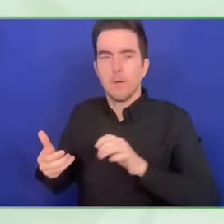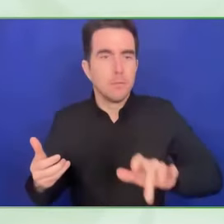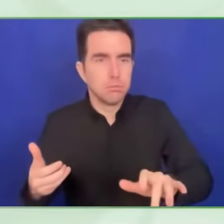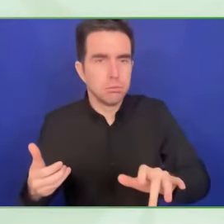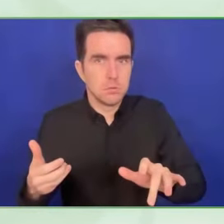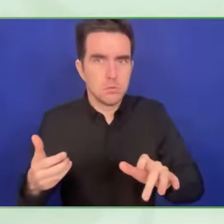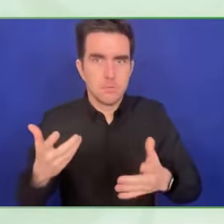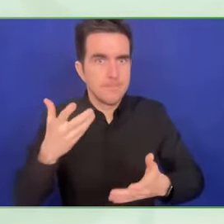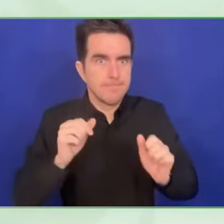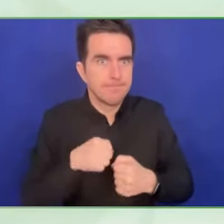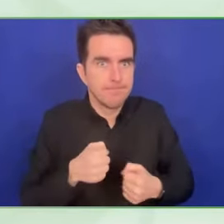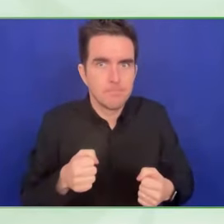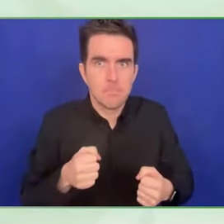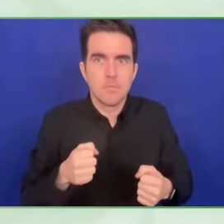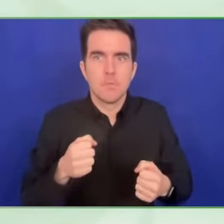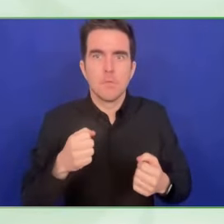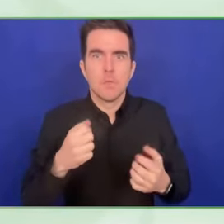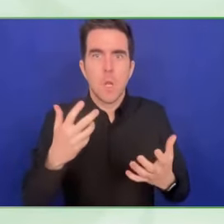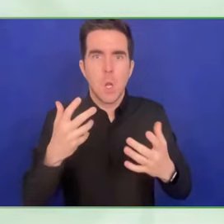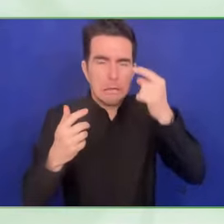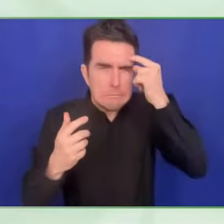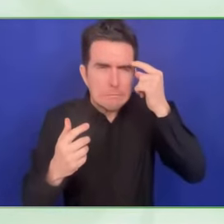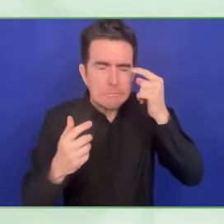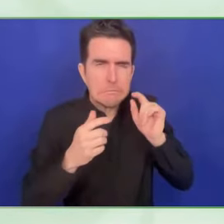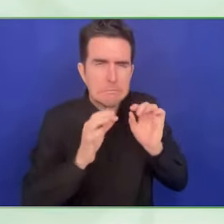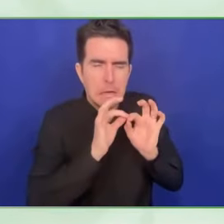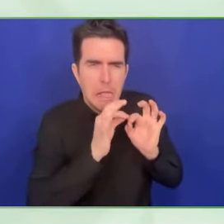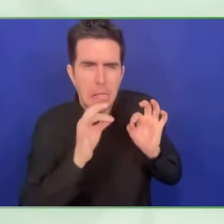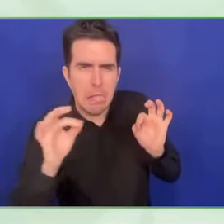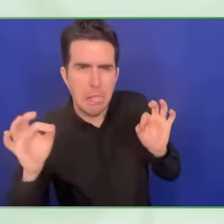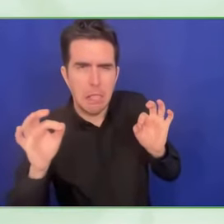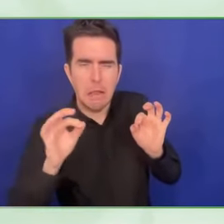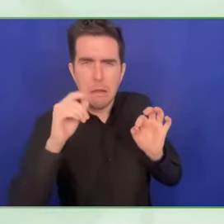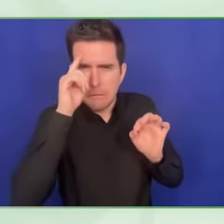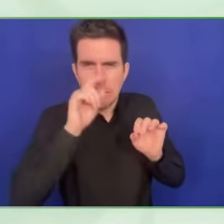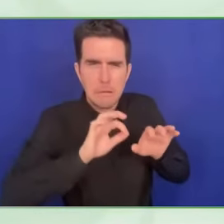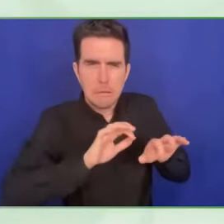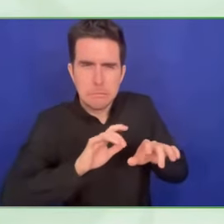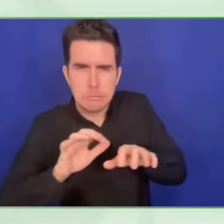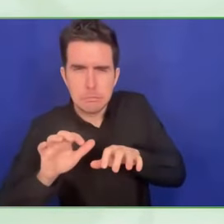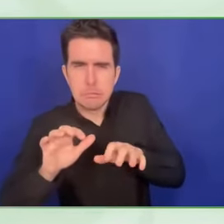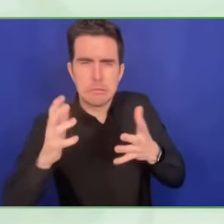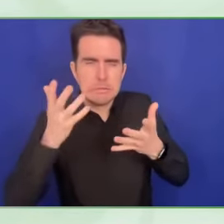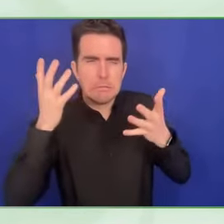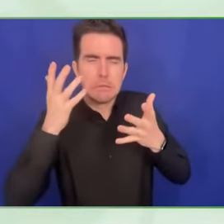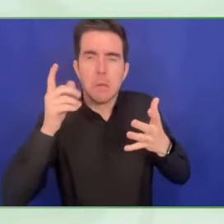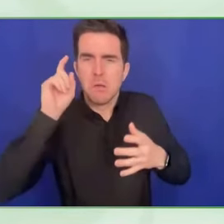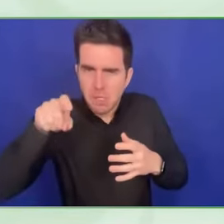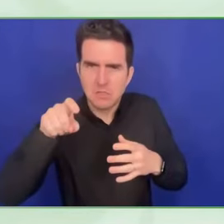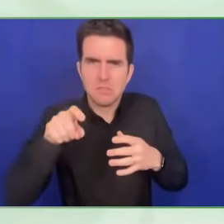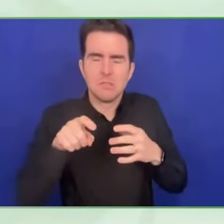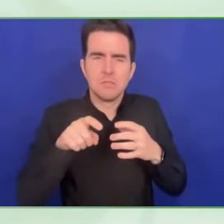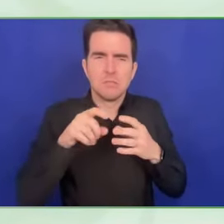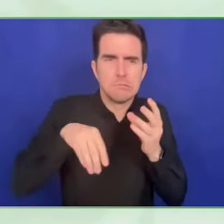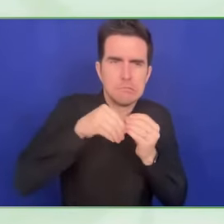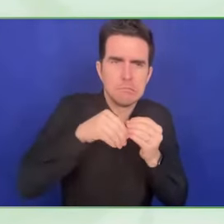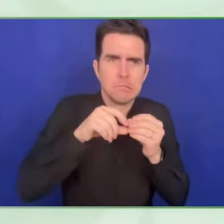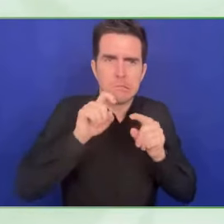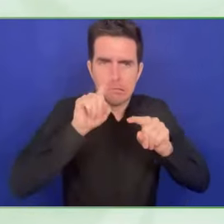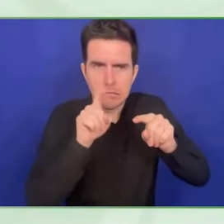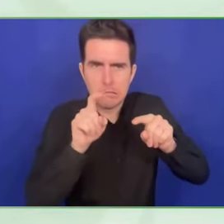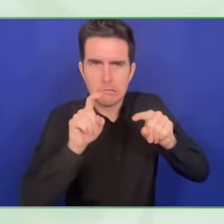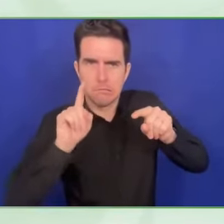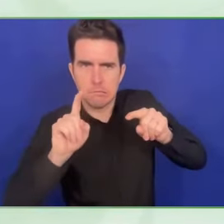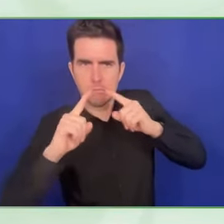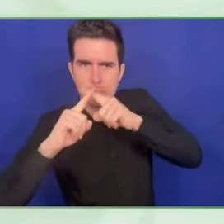every place in which I have to introduce the password because it has to be different because security reasons. So I have to remember a lot